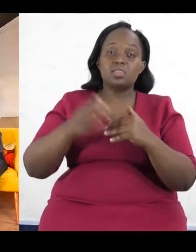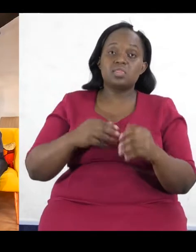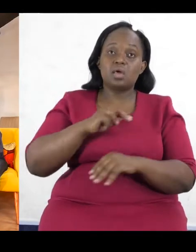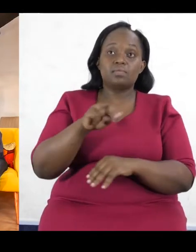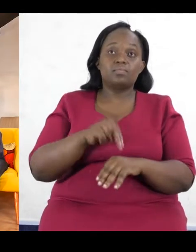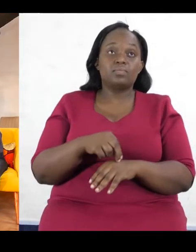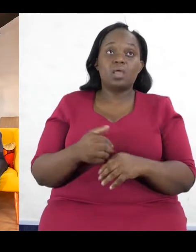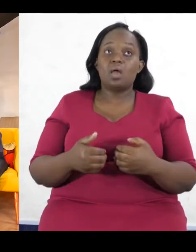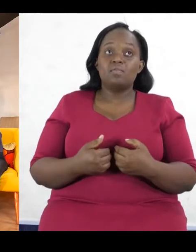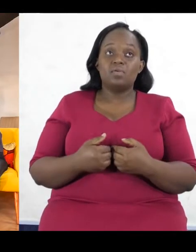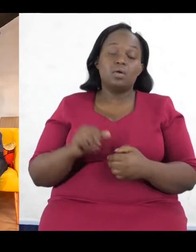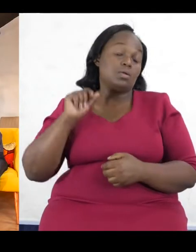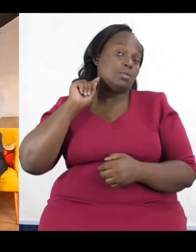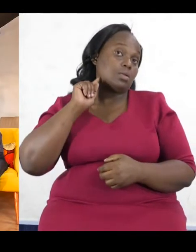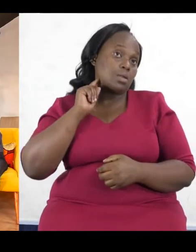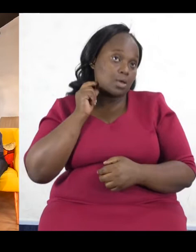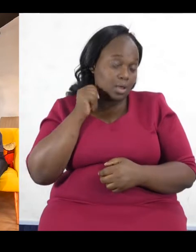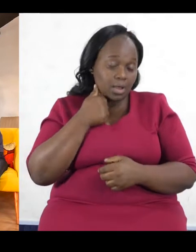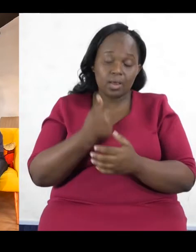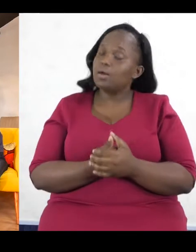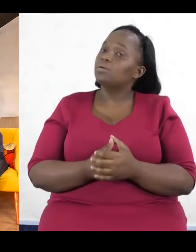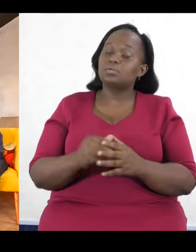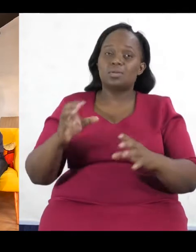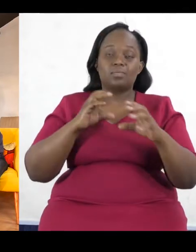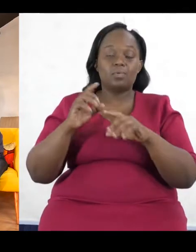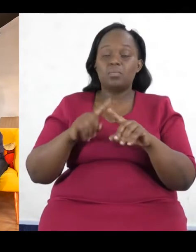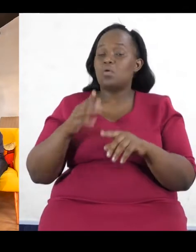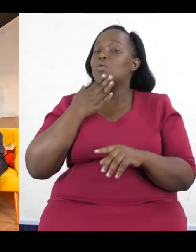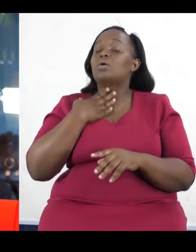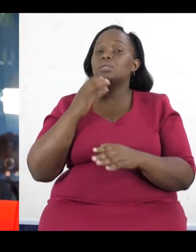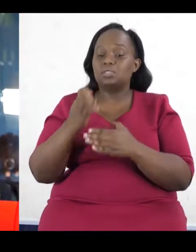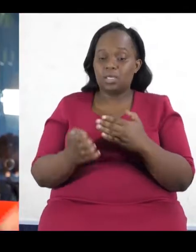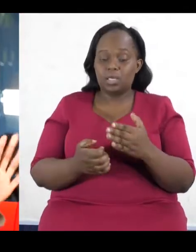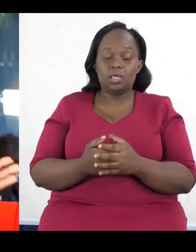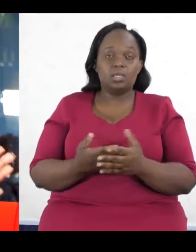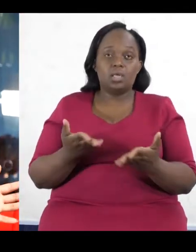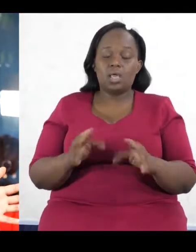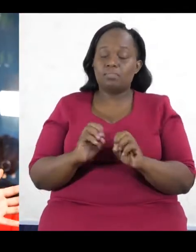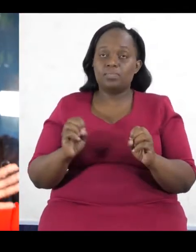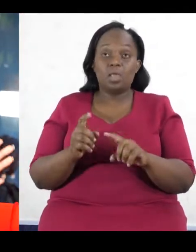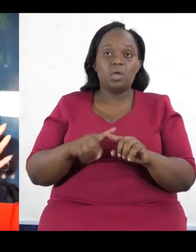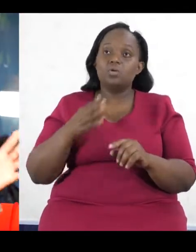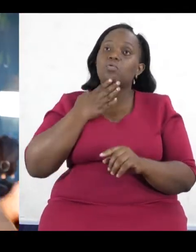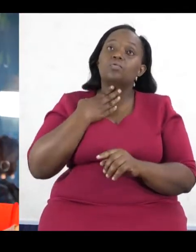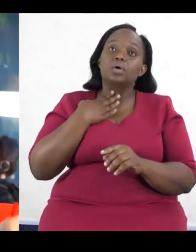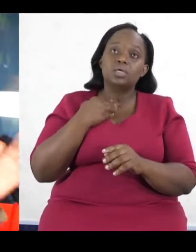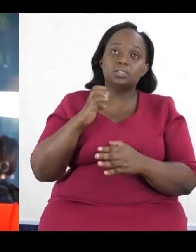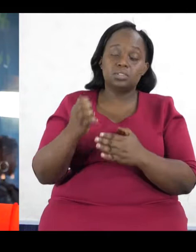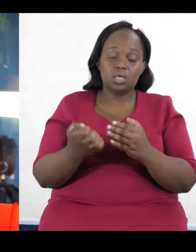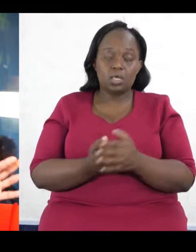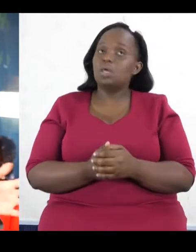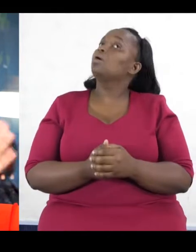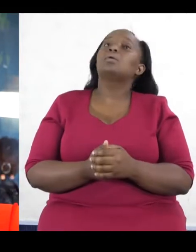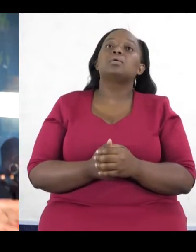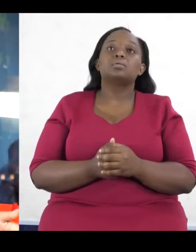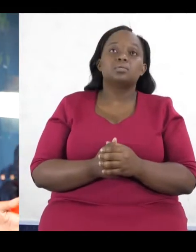This has been such a nice conversation. I almost don't want to end it there, but I'd like to end this first part there because I know we'll definitely go into another